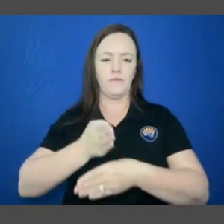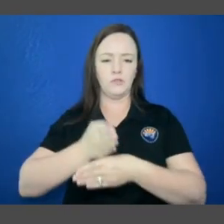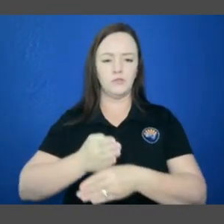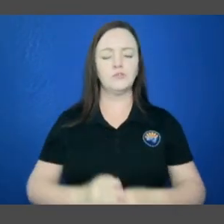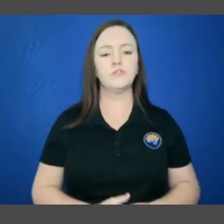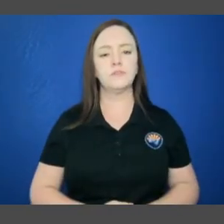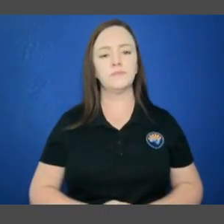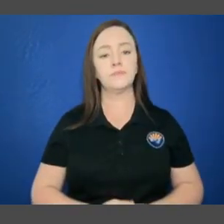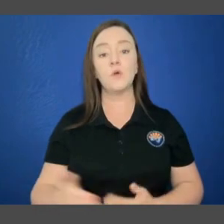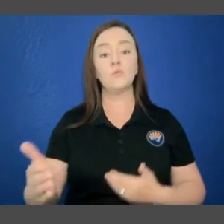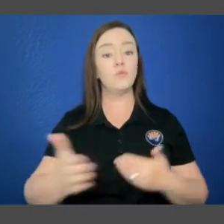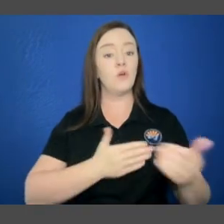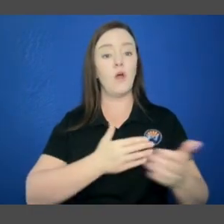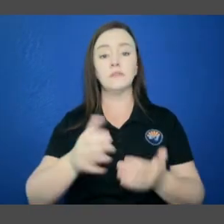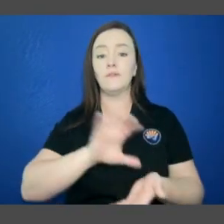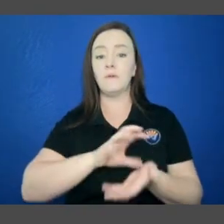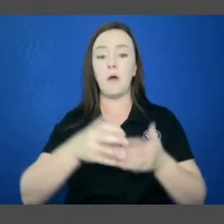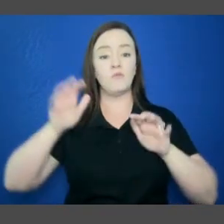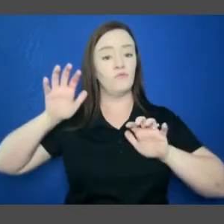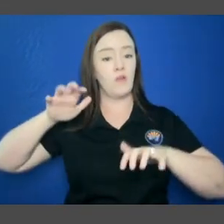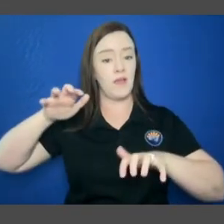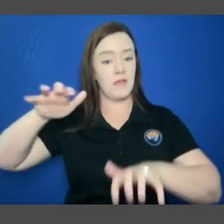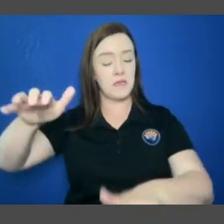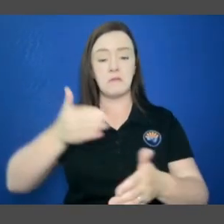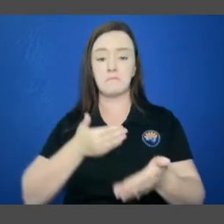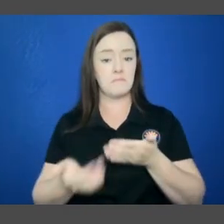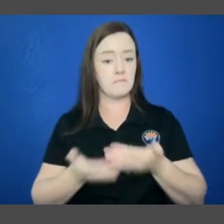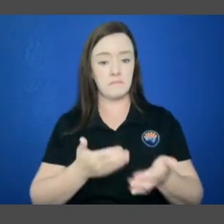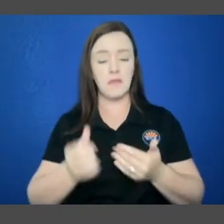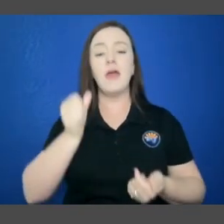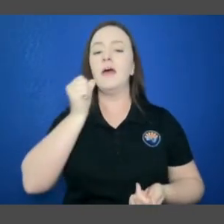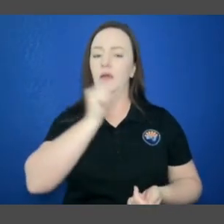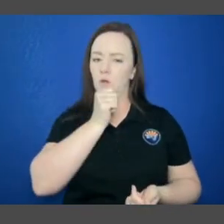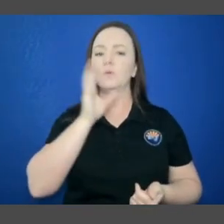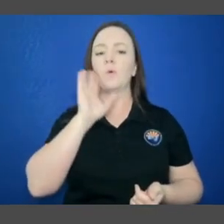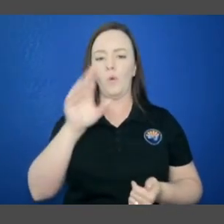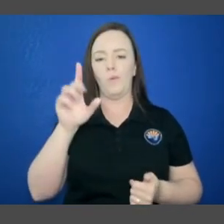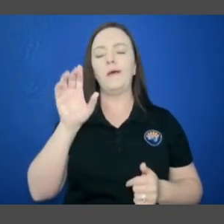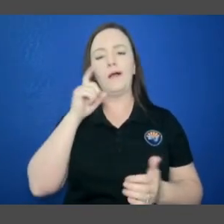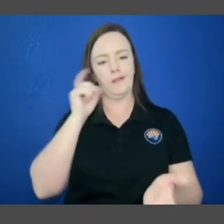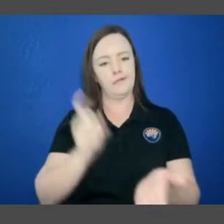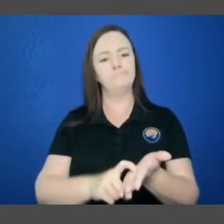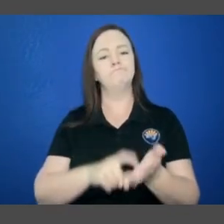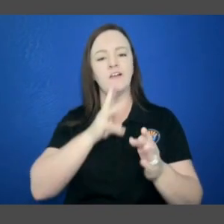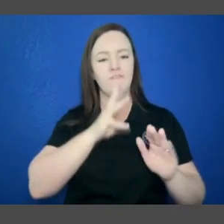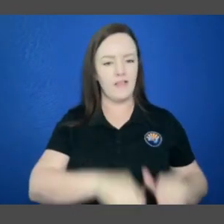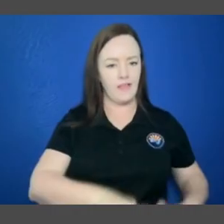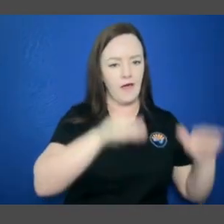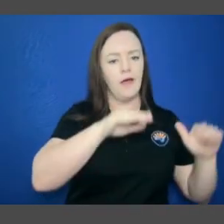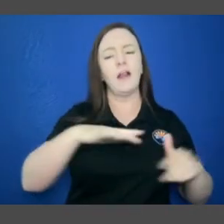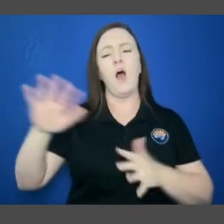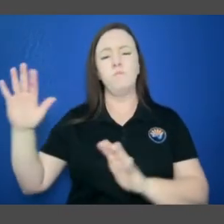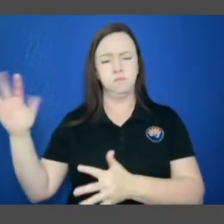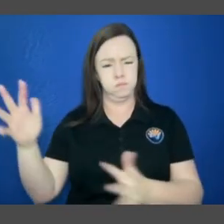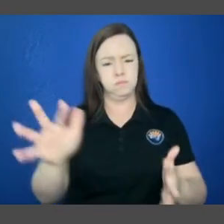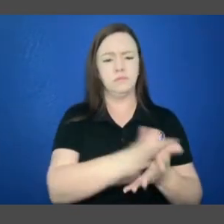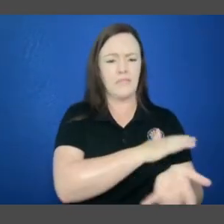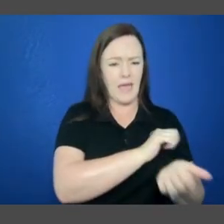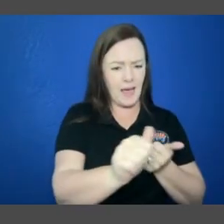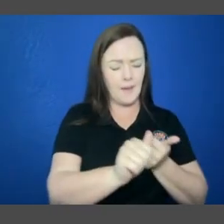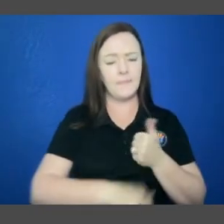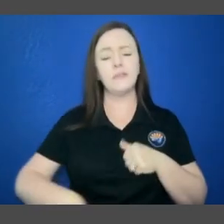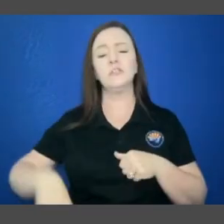Regardless of how much rain falls this year, Arizona will see flooding, damaging winds, dust storms,